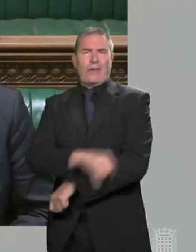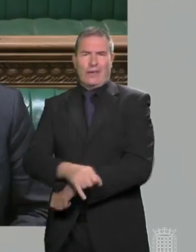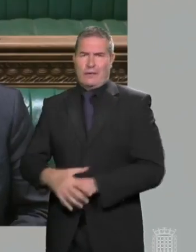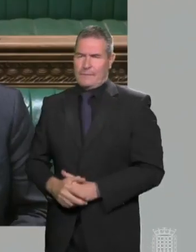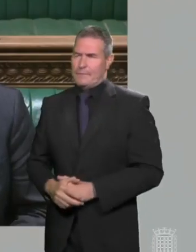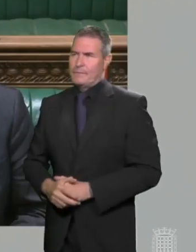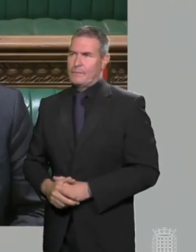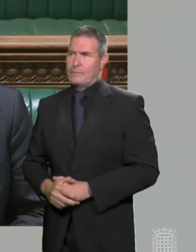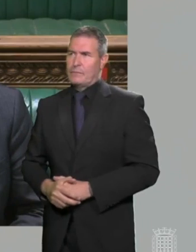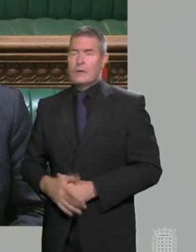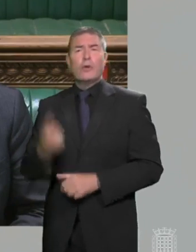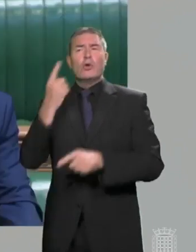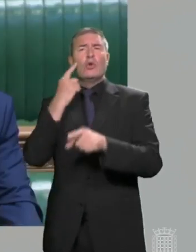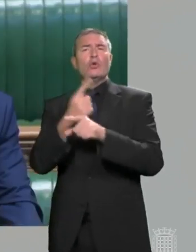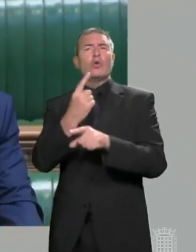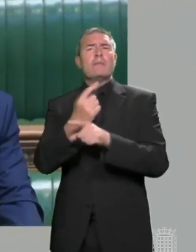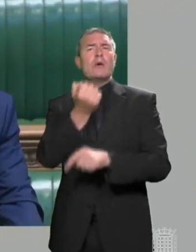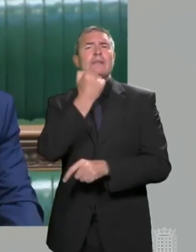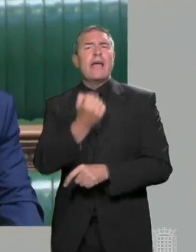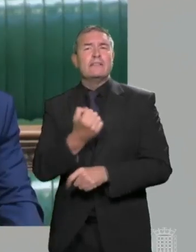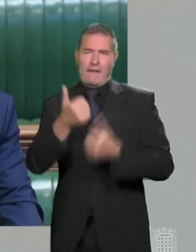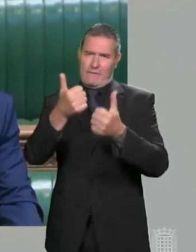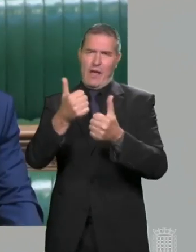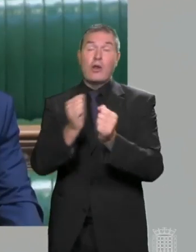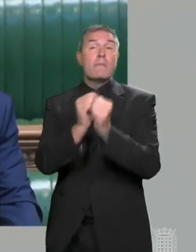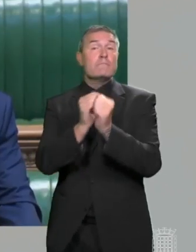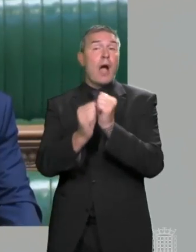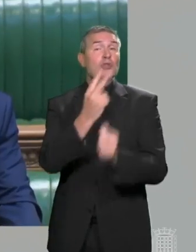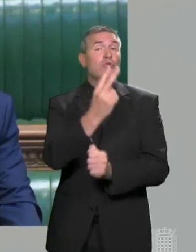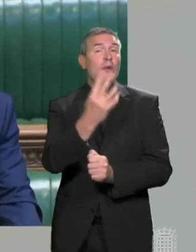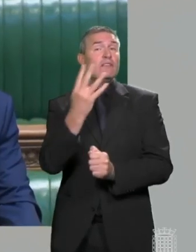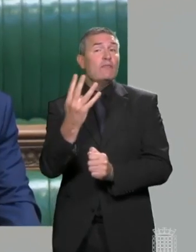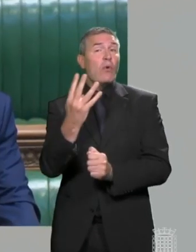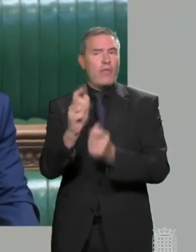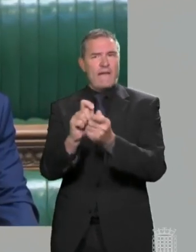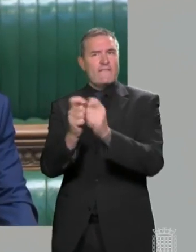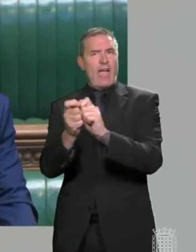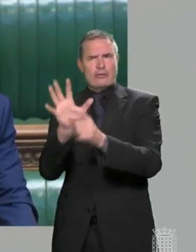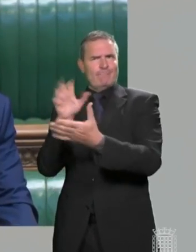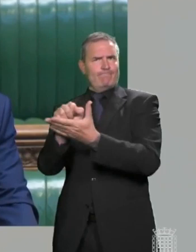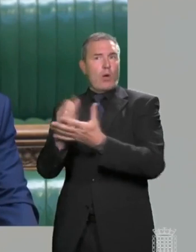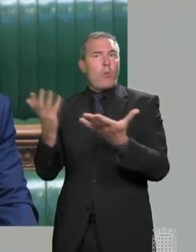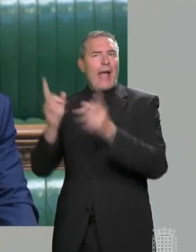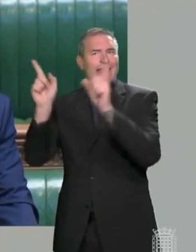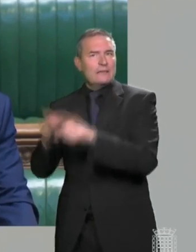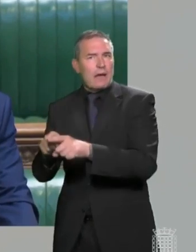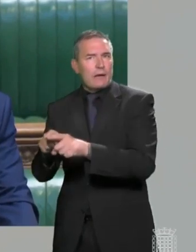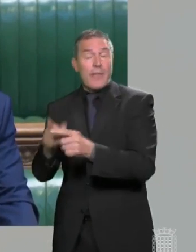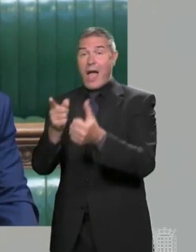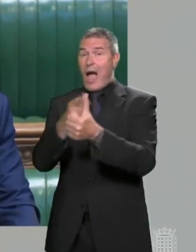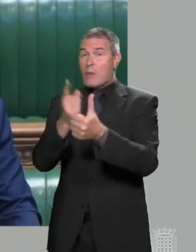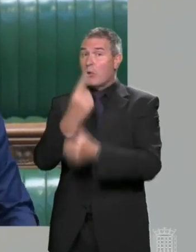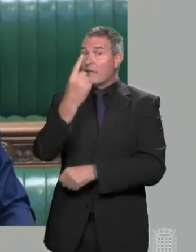the Prime Minister talks about the dates. Let's go through the dates. On March 24th, a new variant was reported in India. On 1st April,